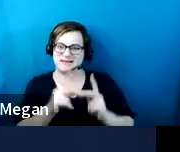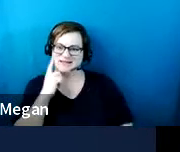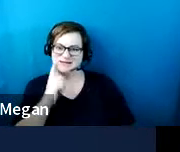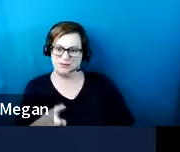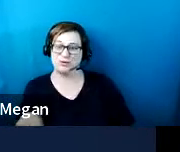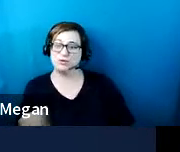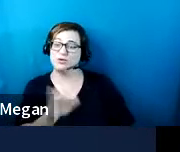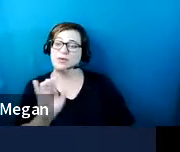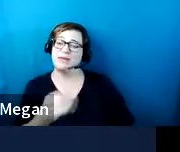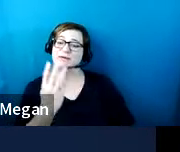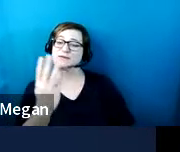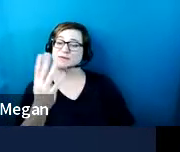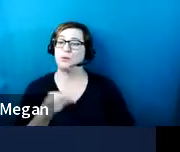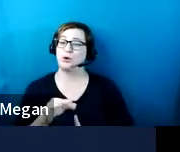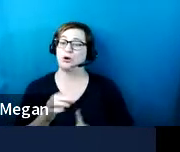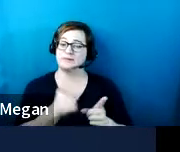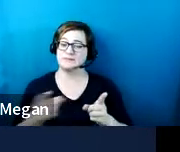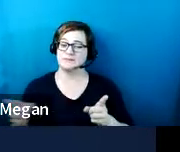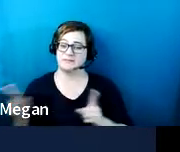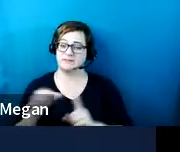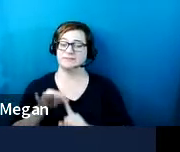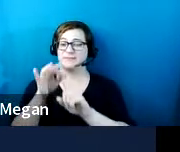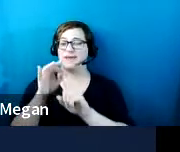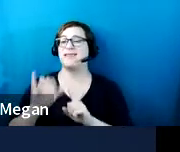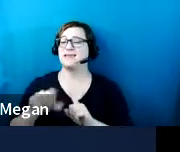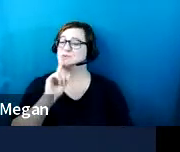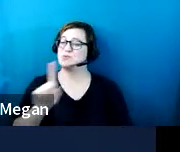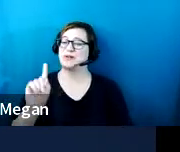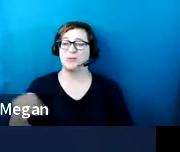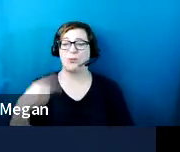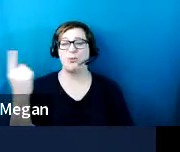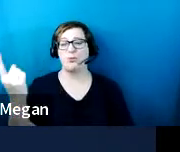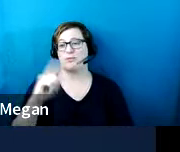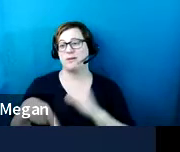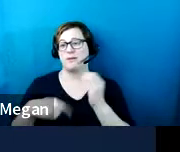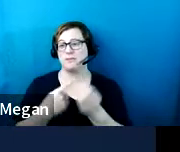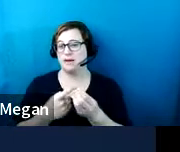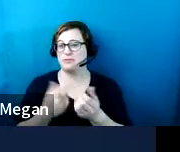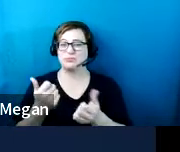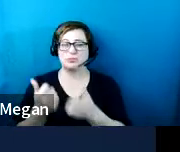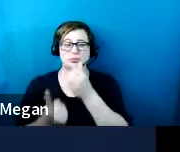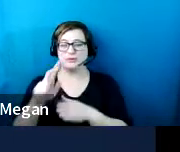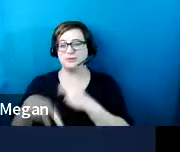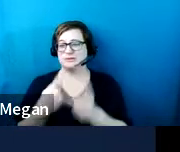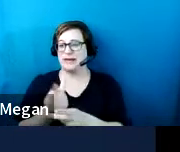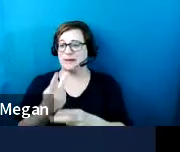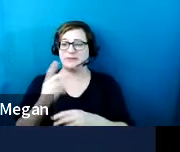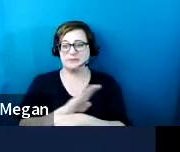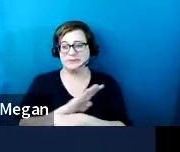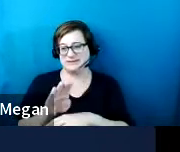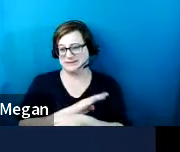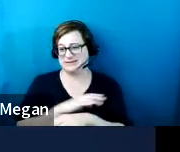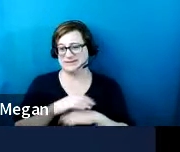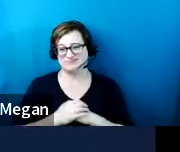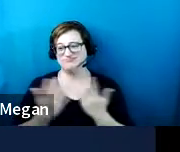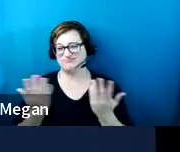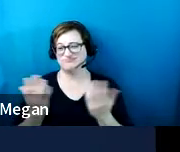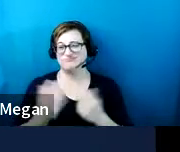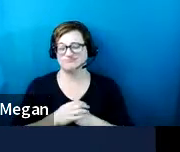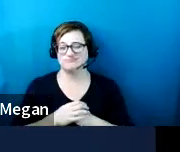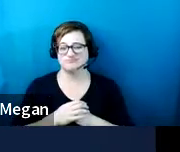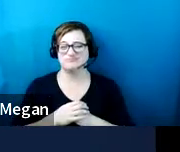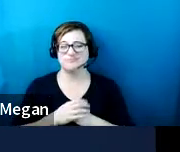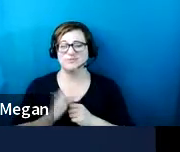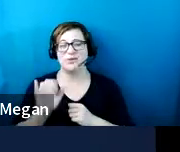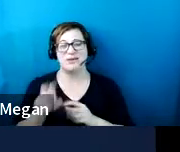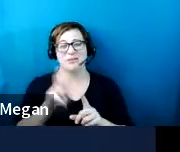it's really important that it's really all about, it doesn't matter what type of business that is served. And that's what they accept. That's what